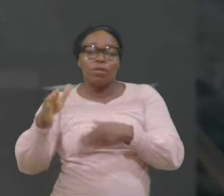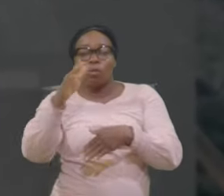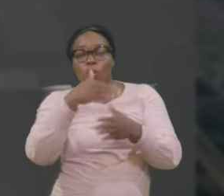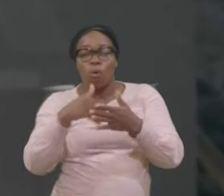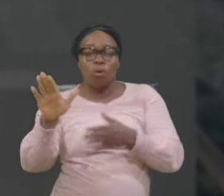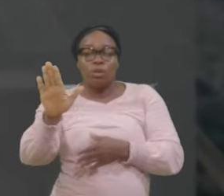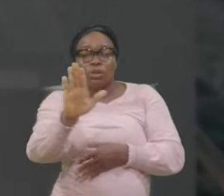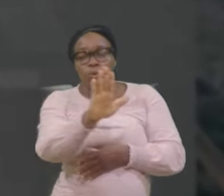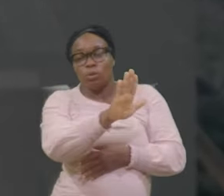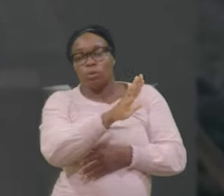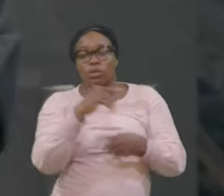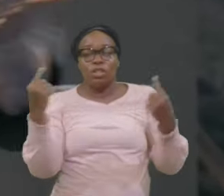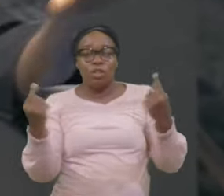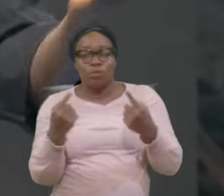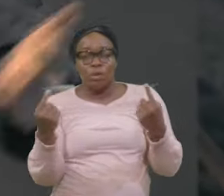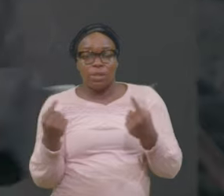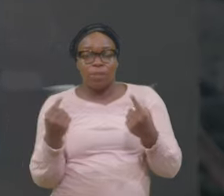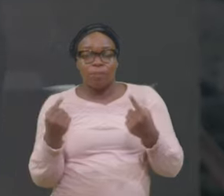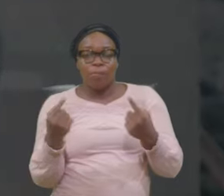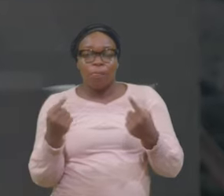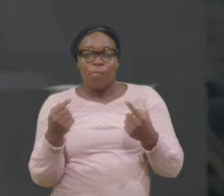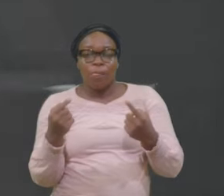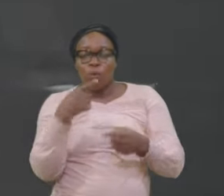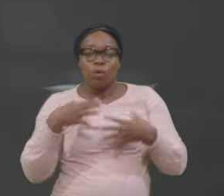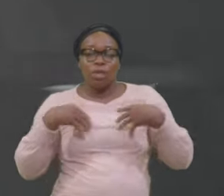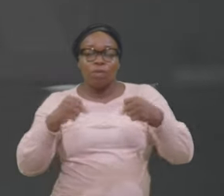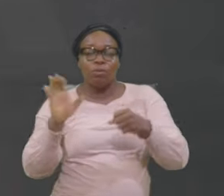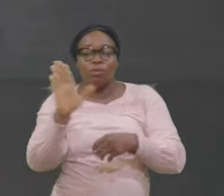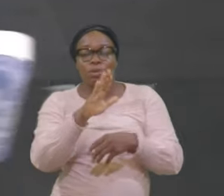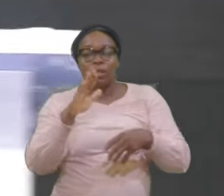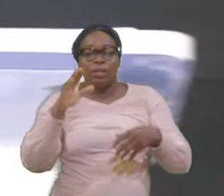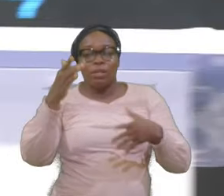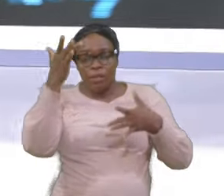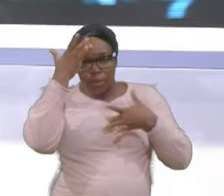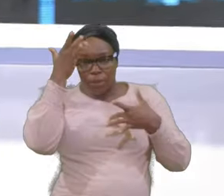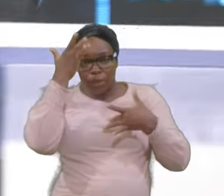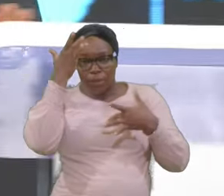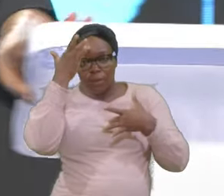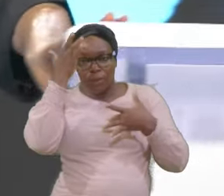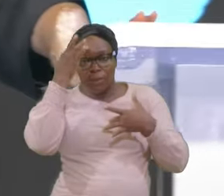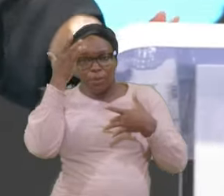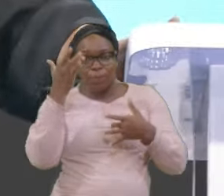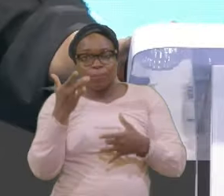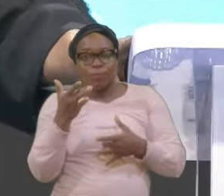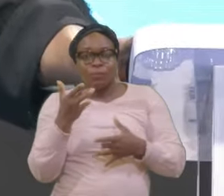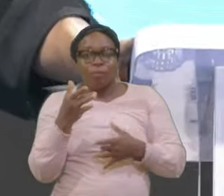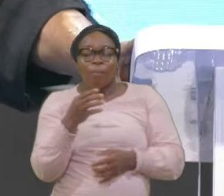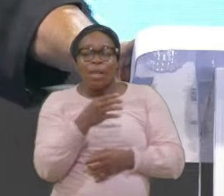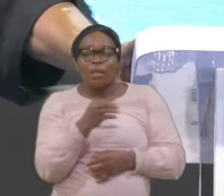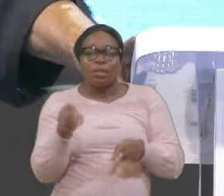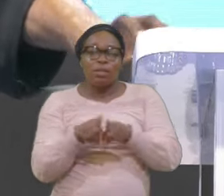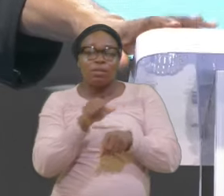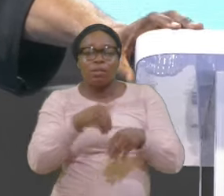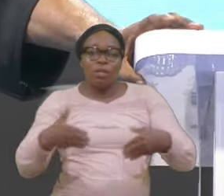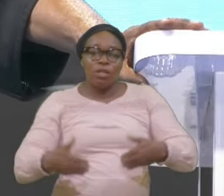Iniquities Who healeth All Thy Diseases As the young man Came